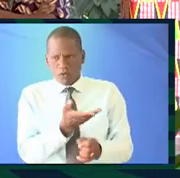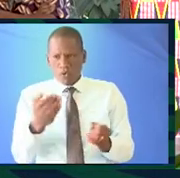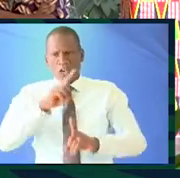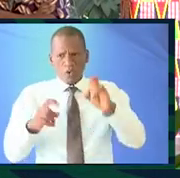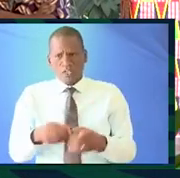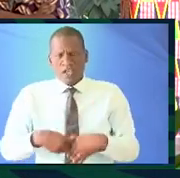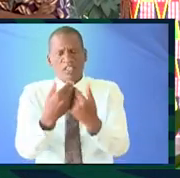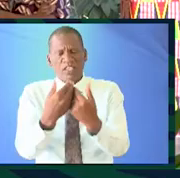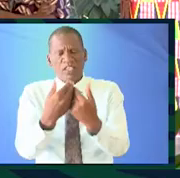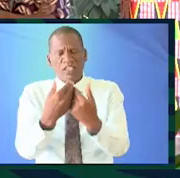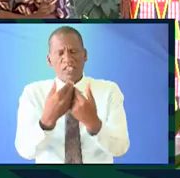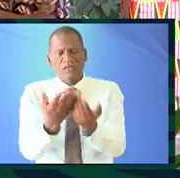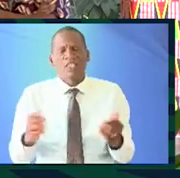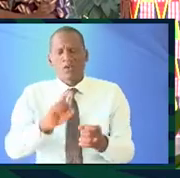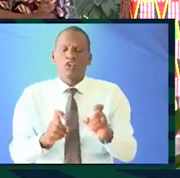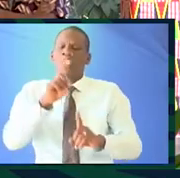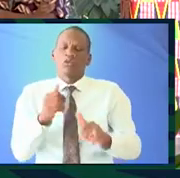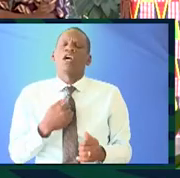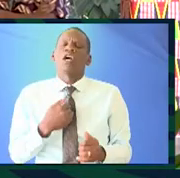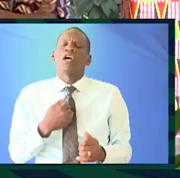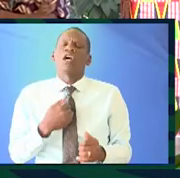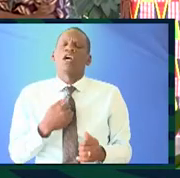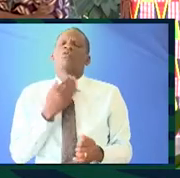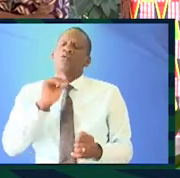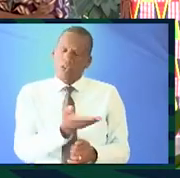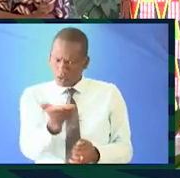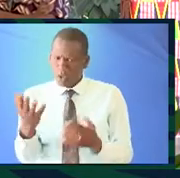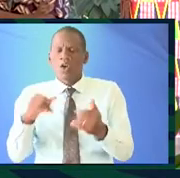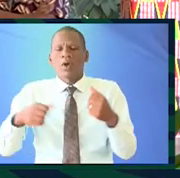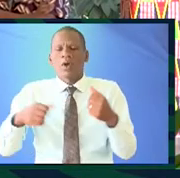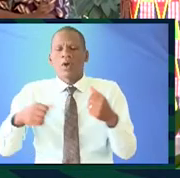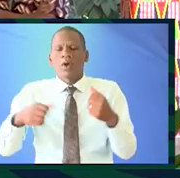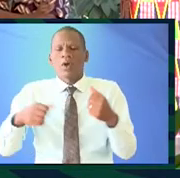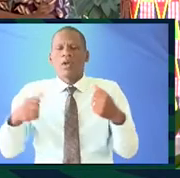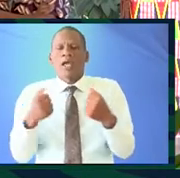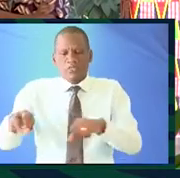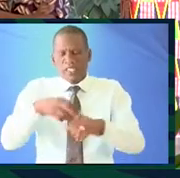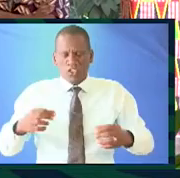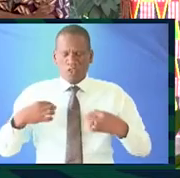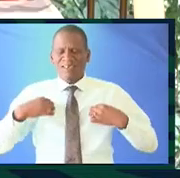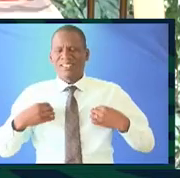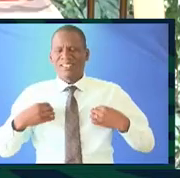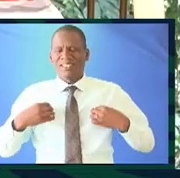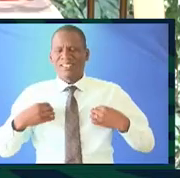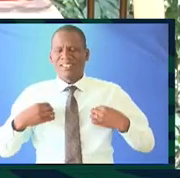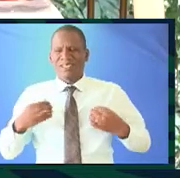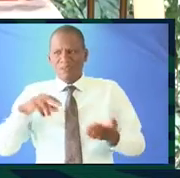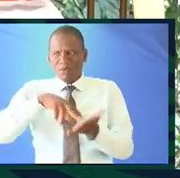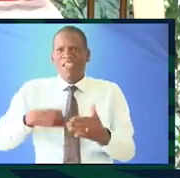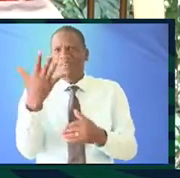you I had questions I've put them in the room the question that I would like to ask you is what happened to this national dress project